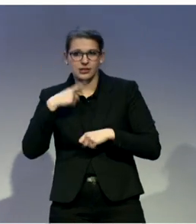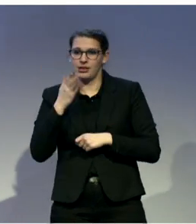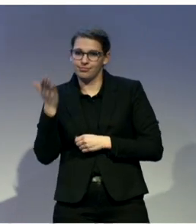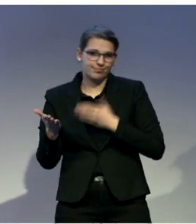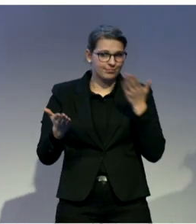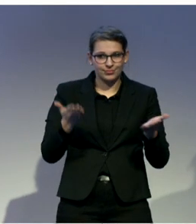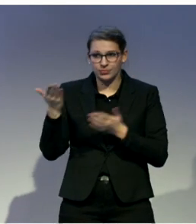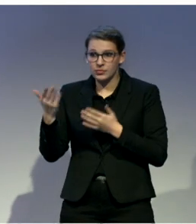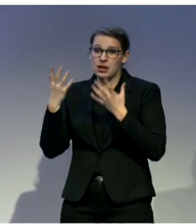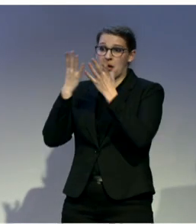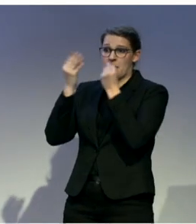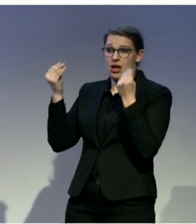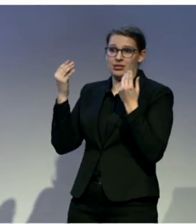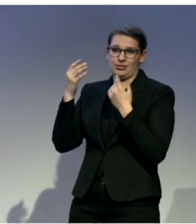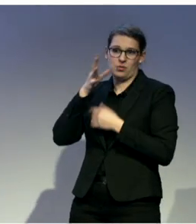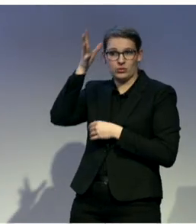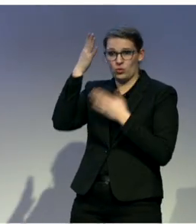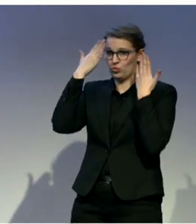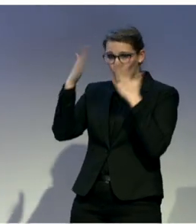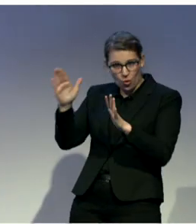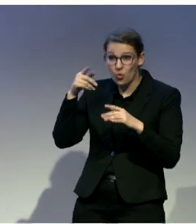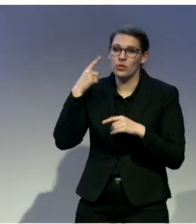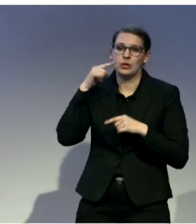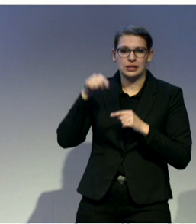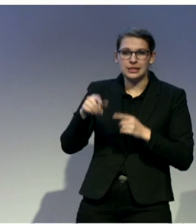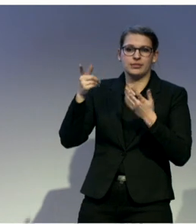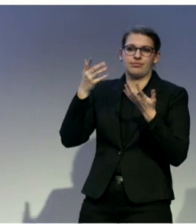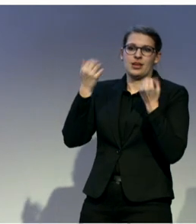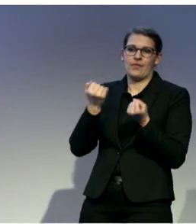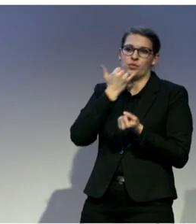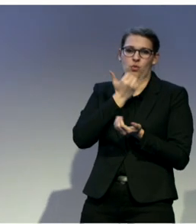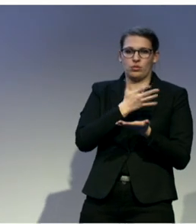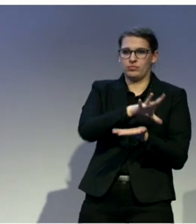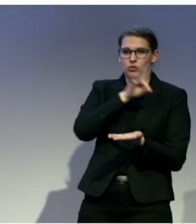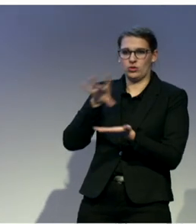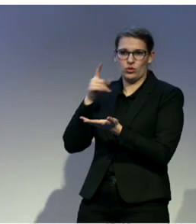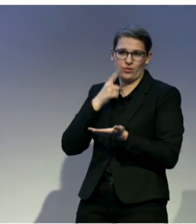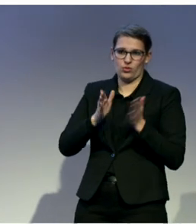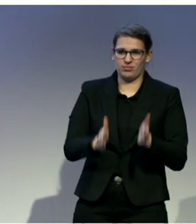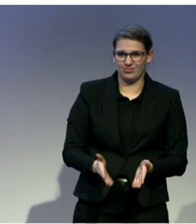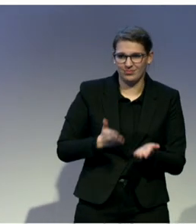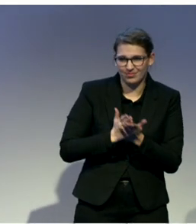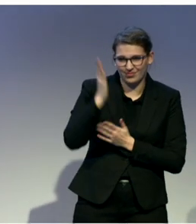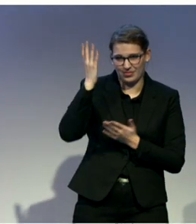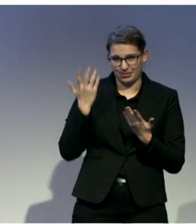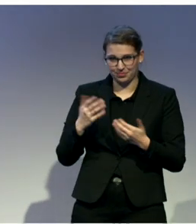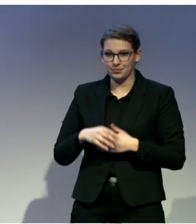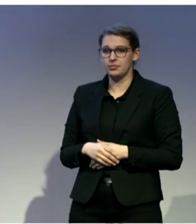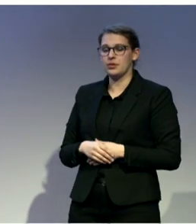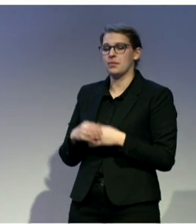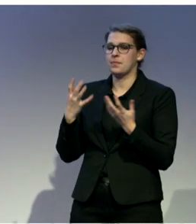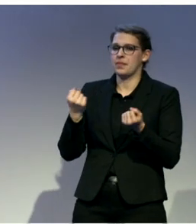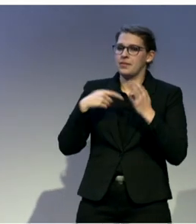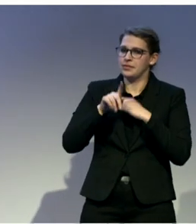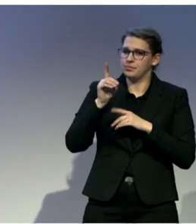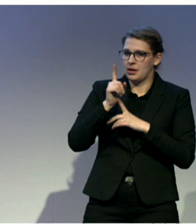Do you see the boy on the slide? His mom once said, and I quote, the first deaf person I met was